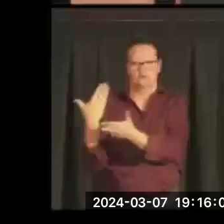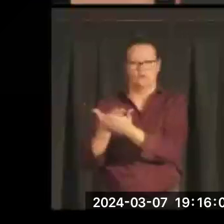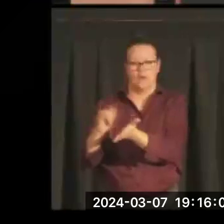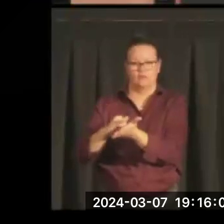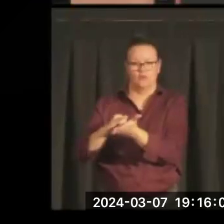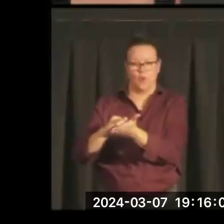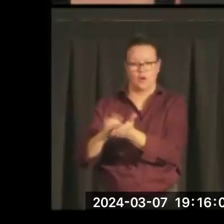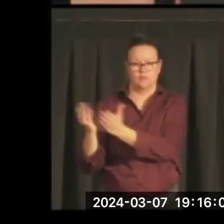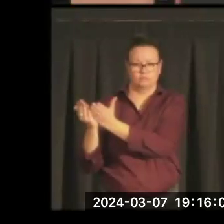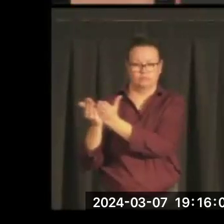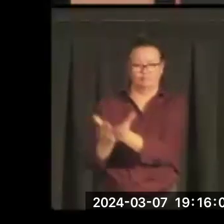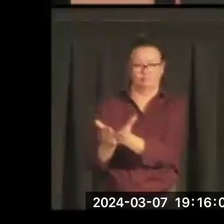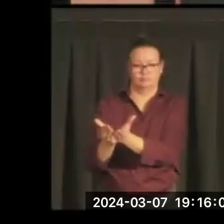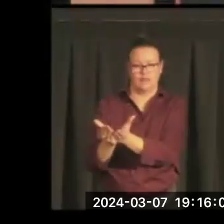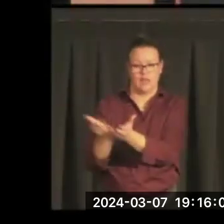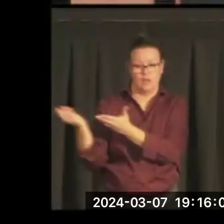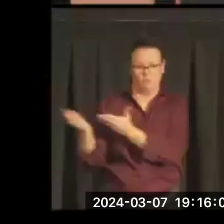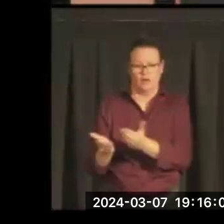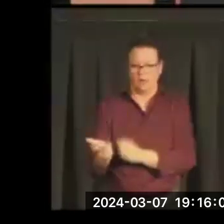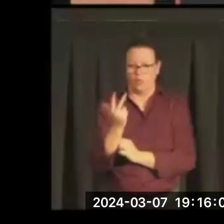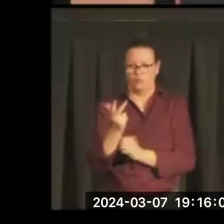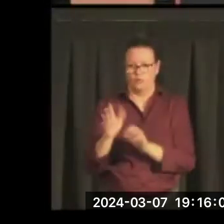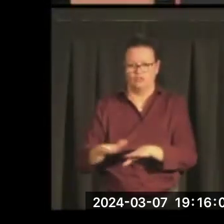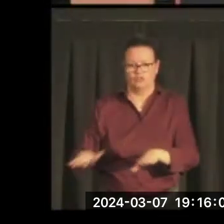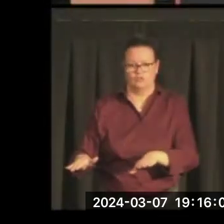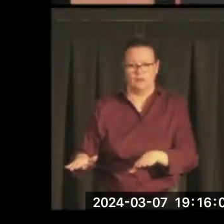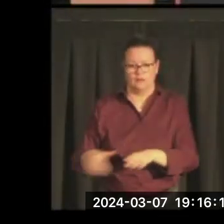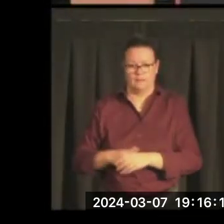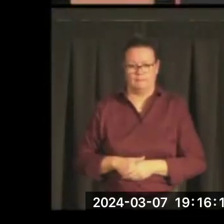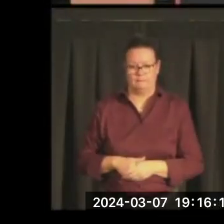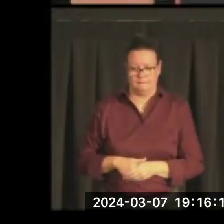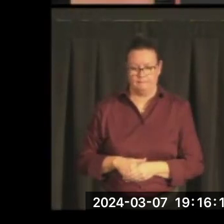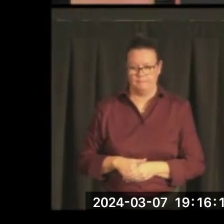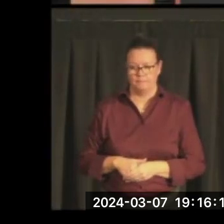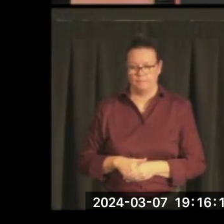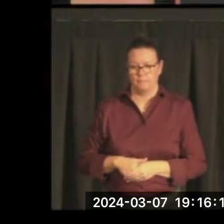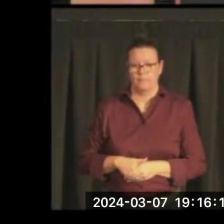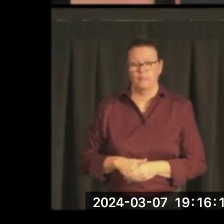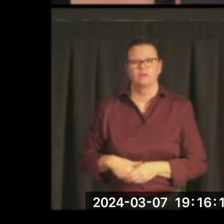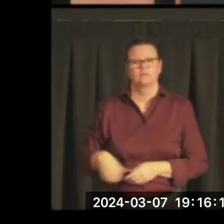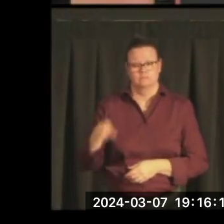They had three children, and his mother,